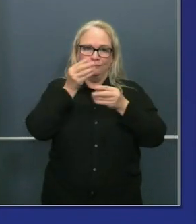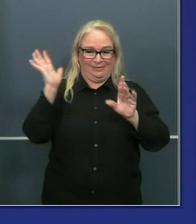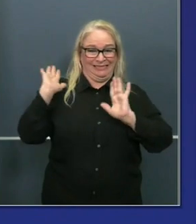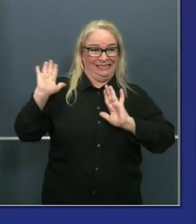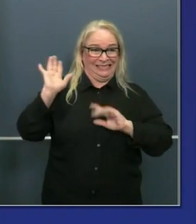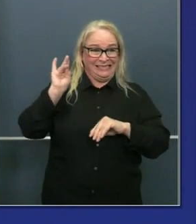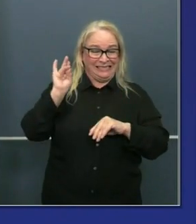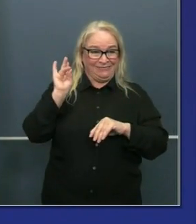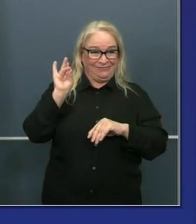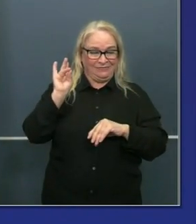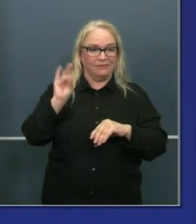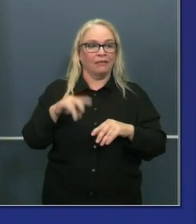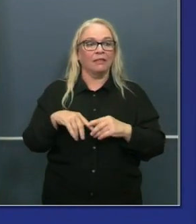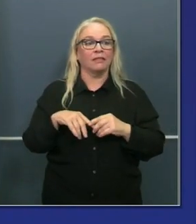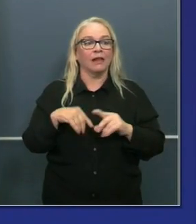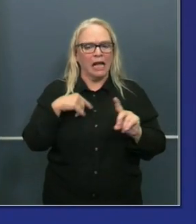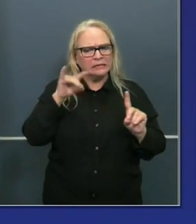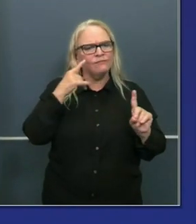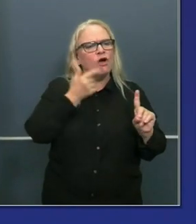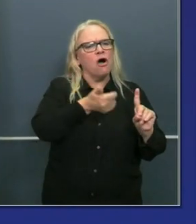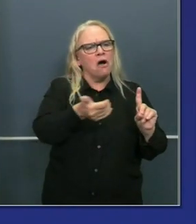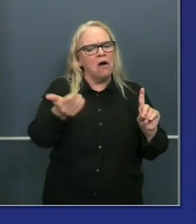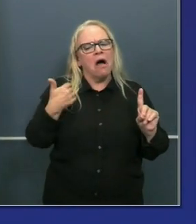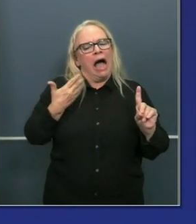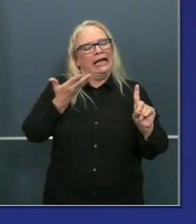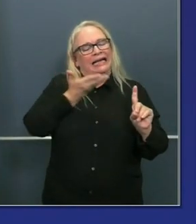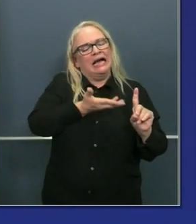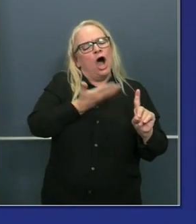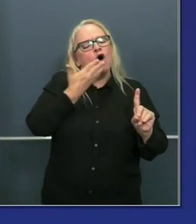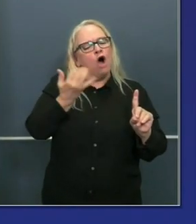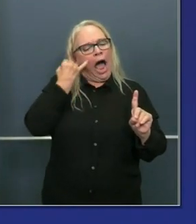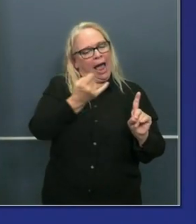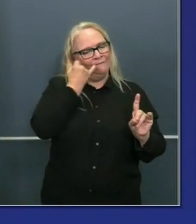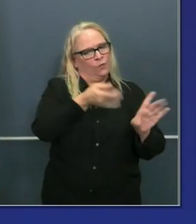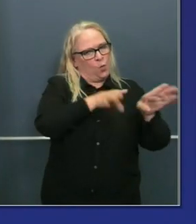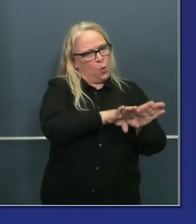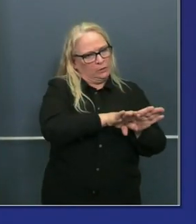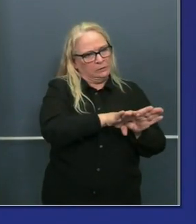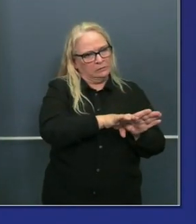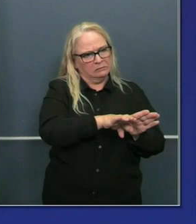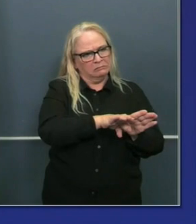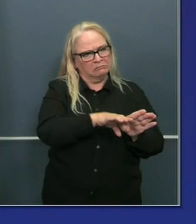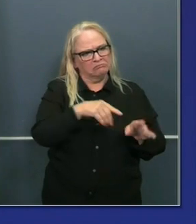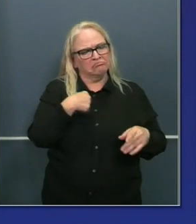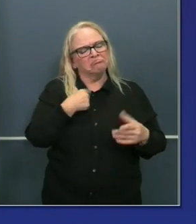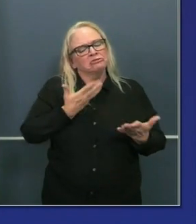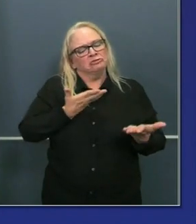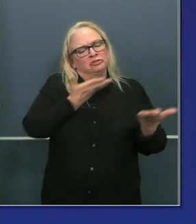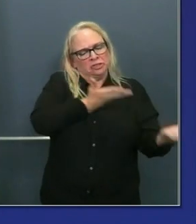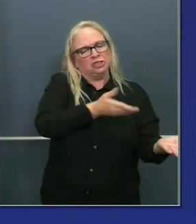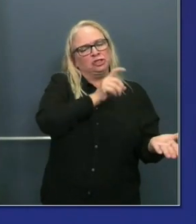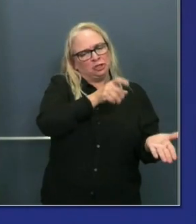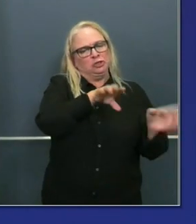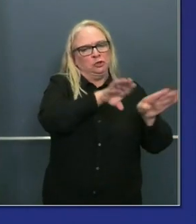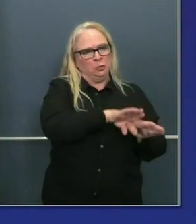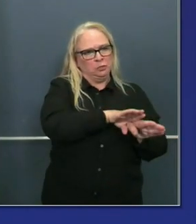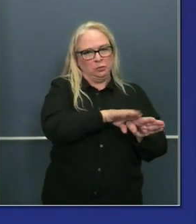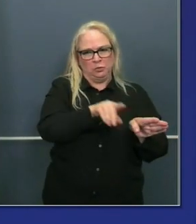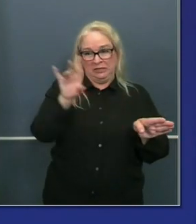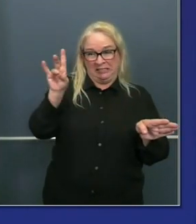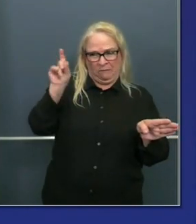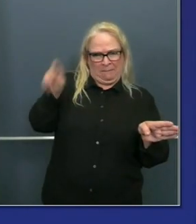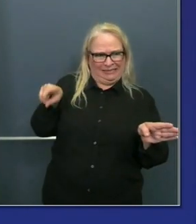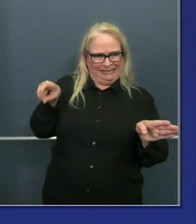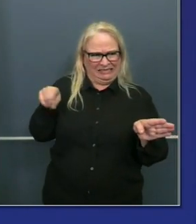recommended for an additional number of counties, seven additional counties, so there were total, excuse me,